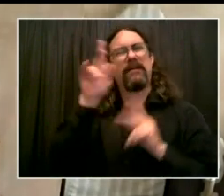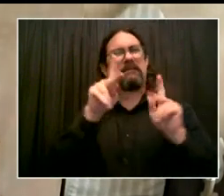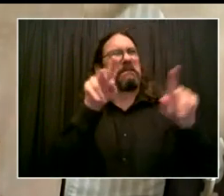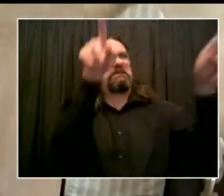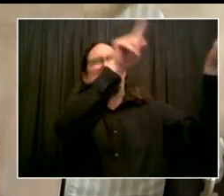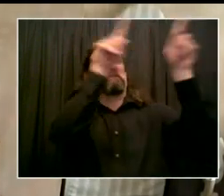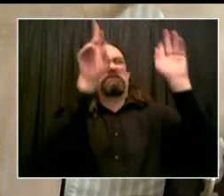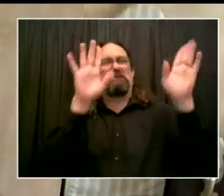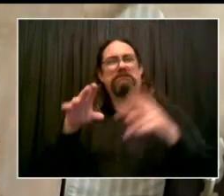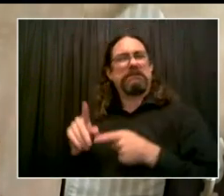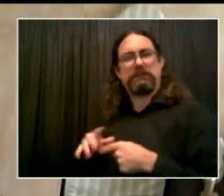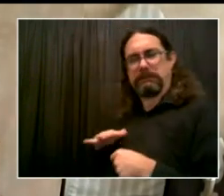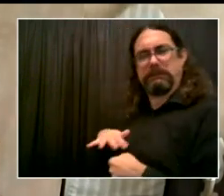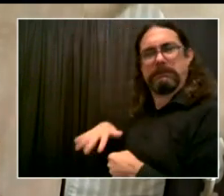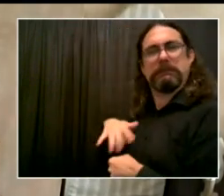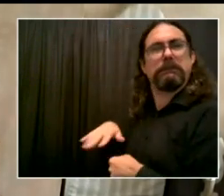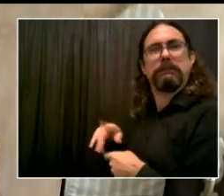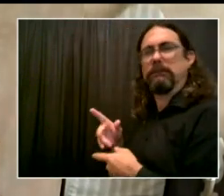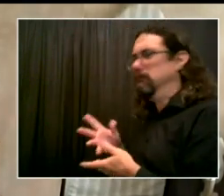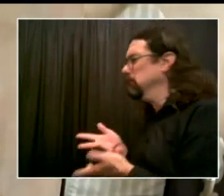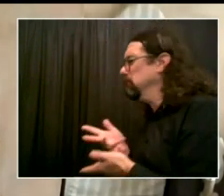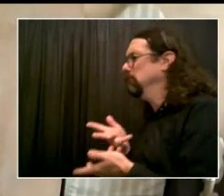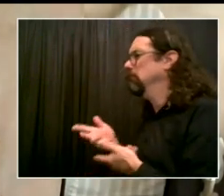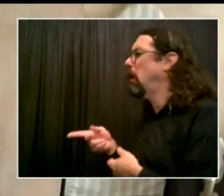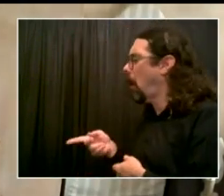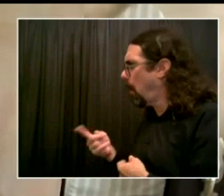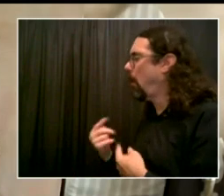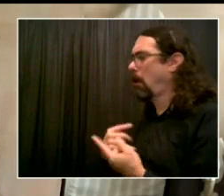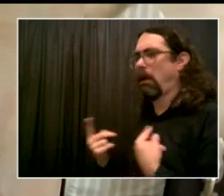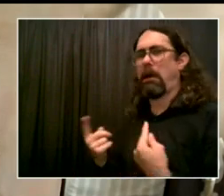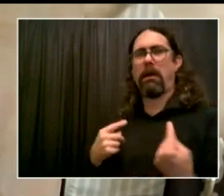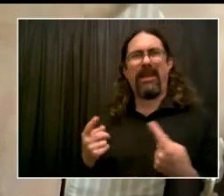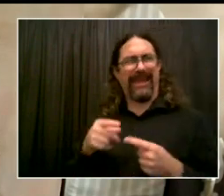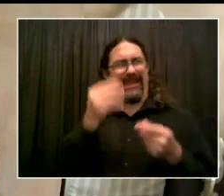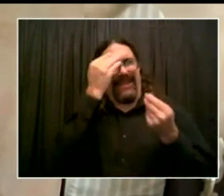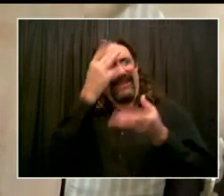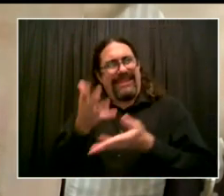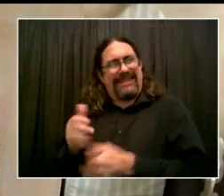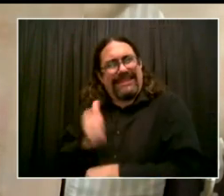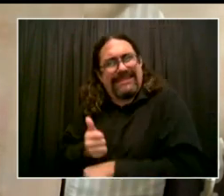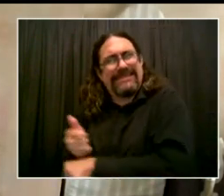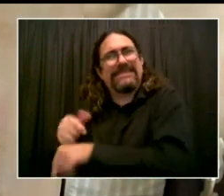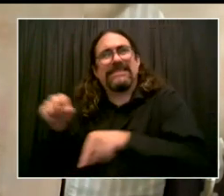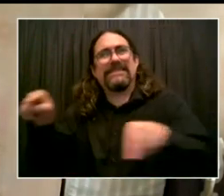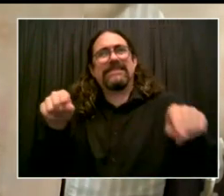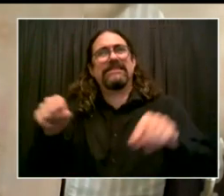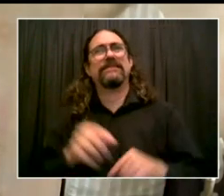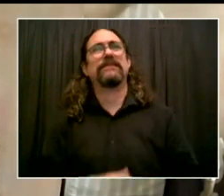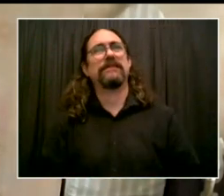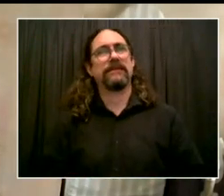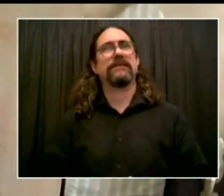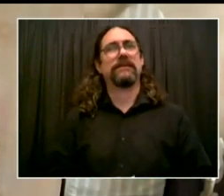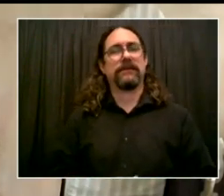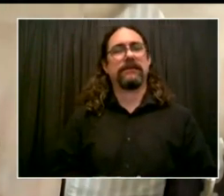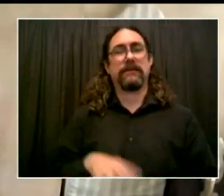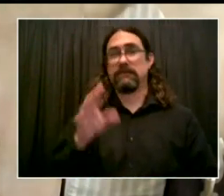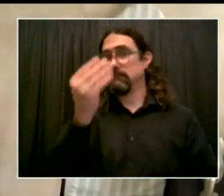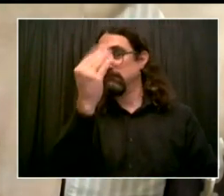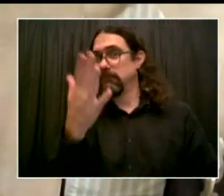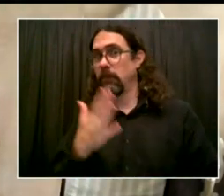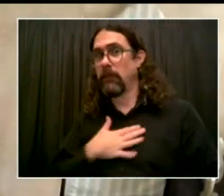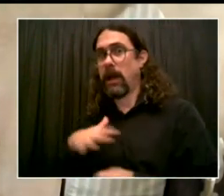and they had excuses and fears. But because of what you did for the rollout of the vaccine,